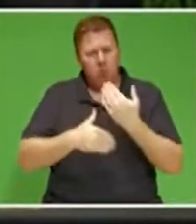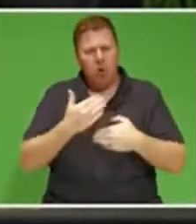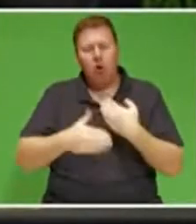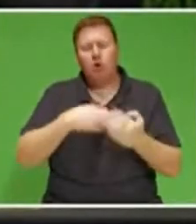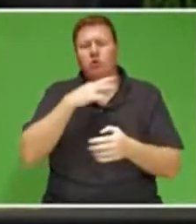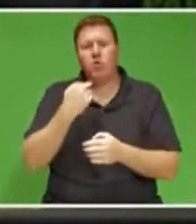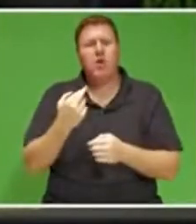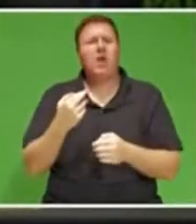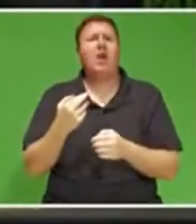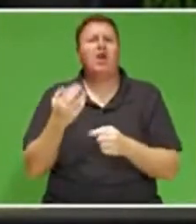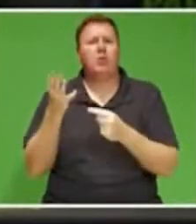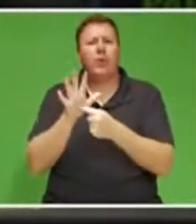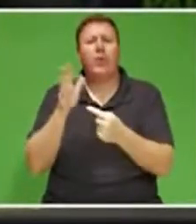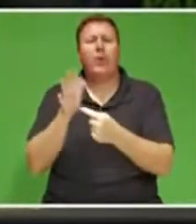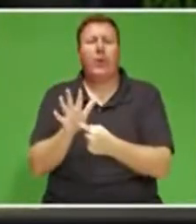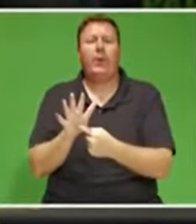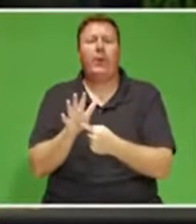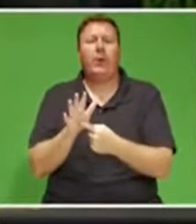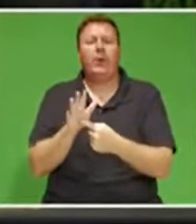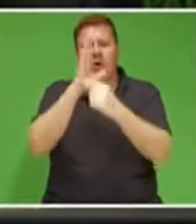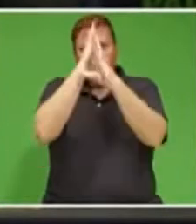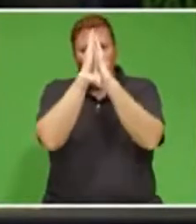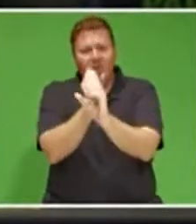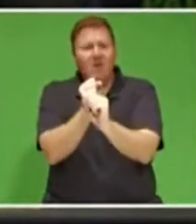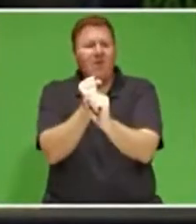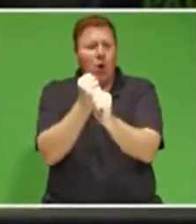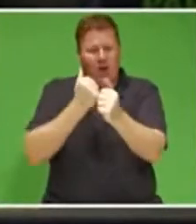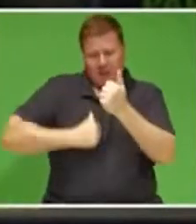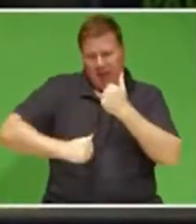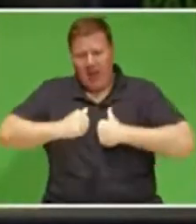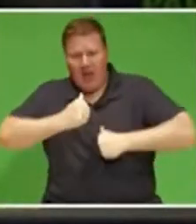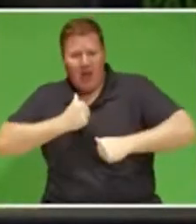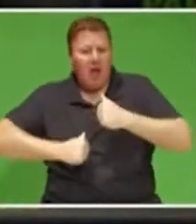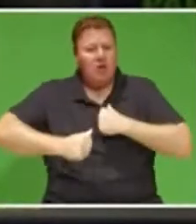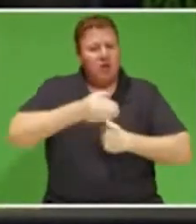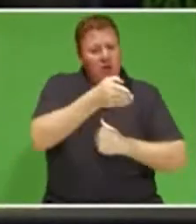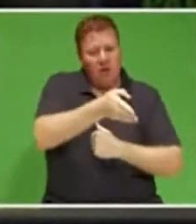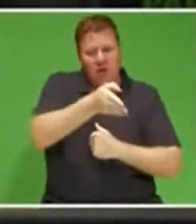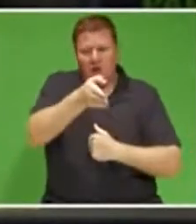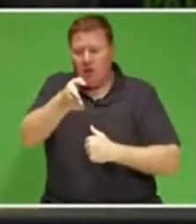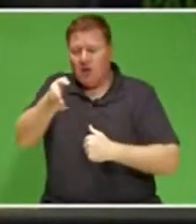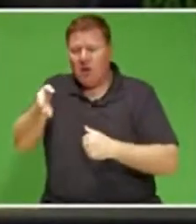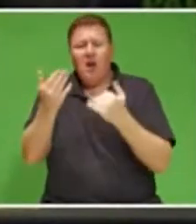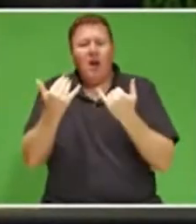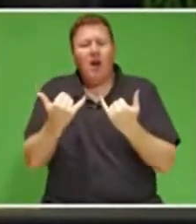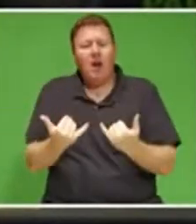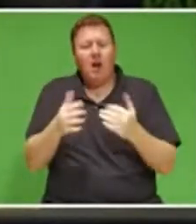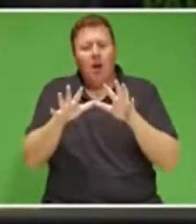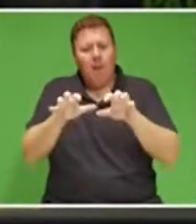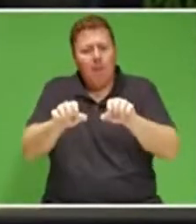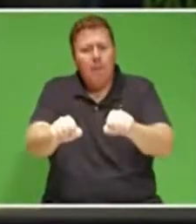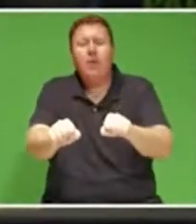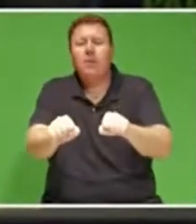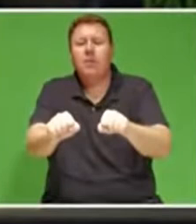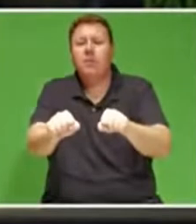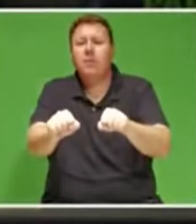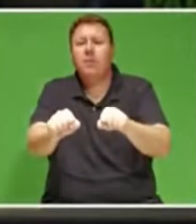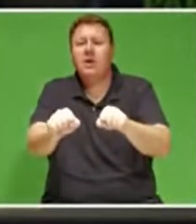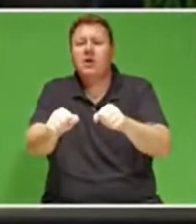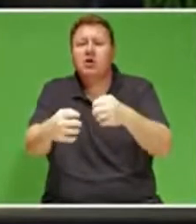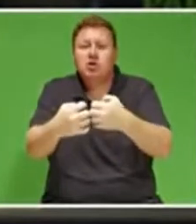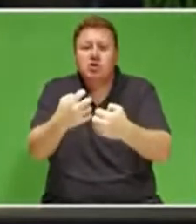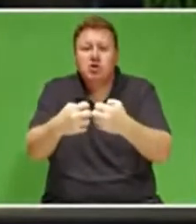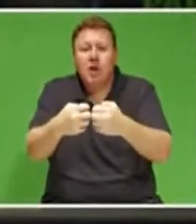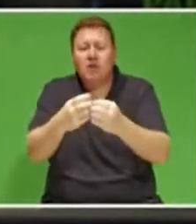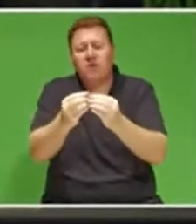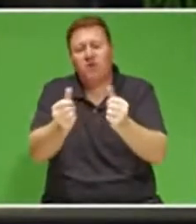And we must concentrate on the actions that we need to take now to overcome the challenges that face